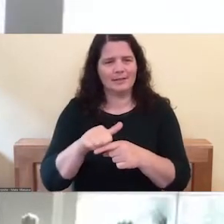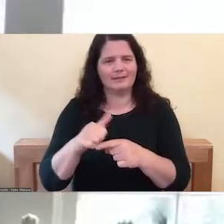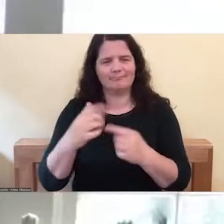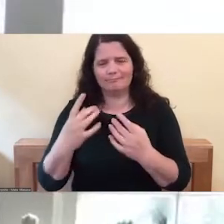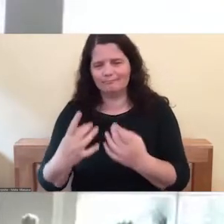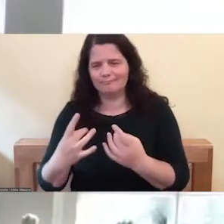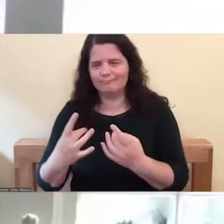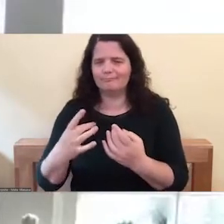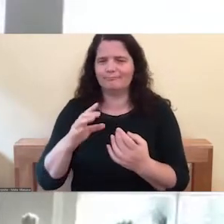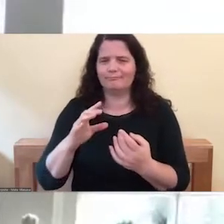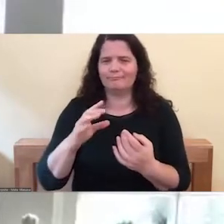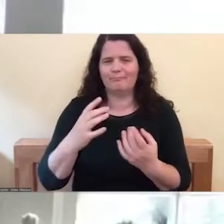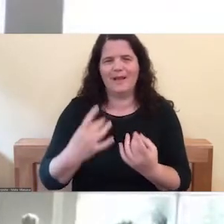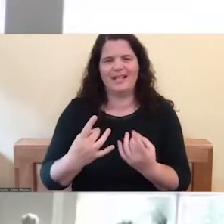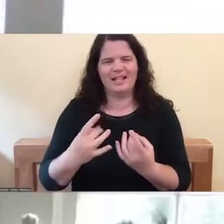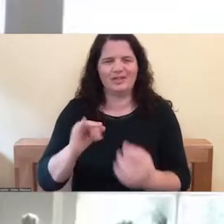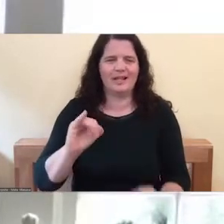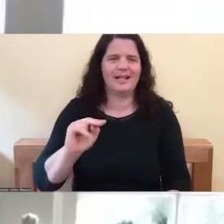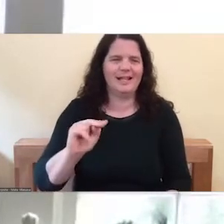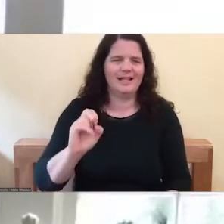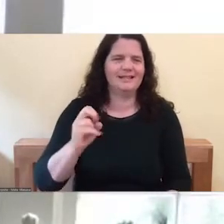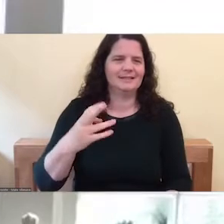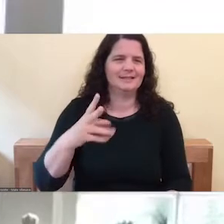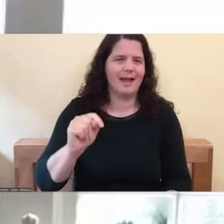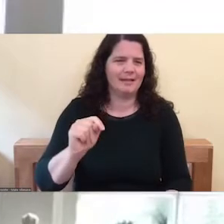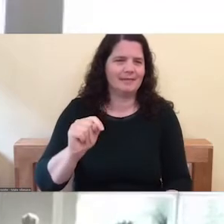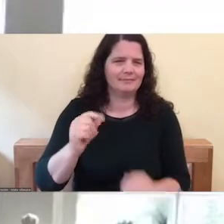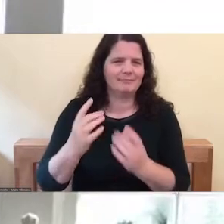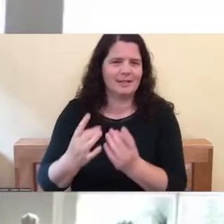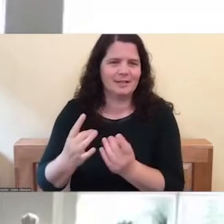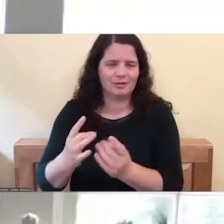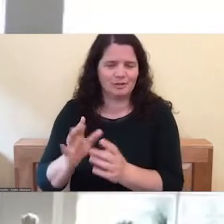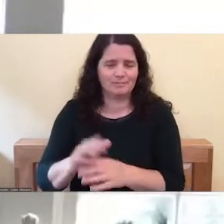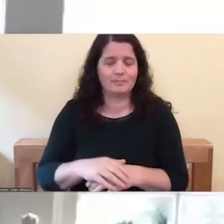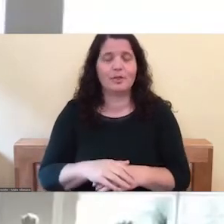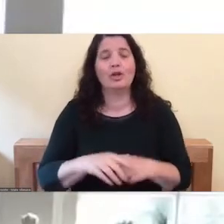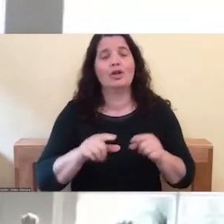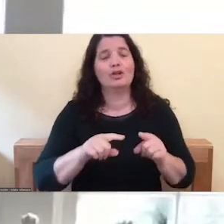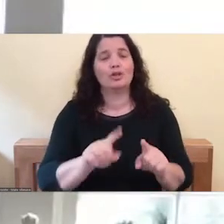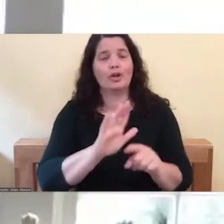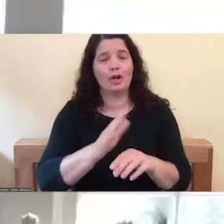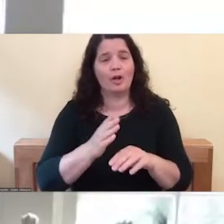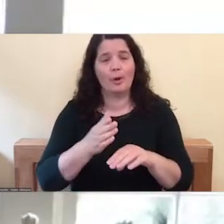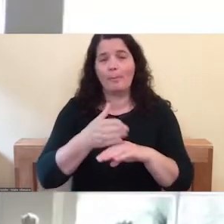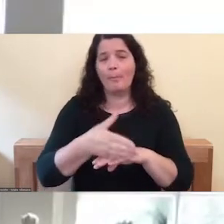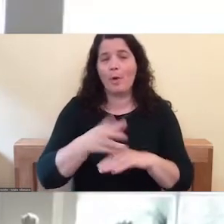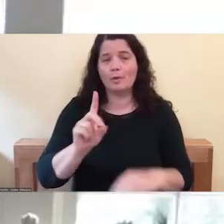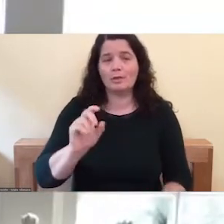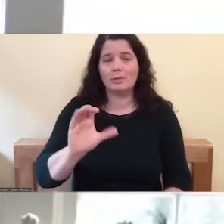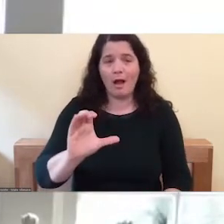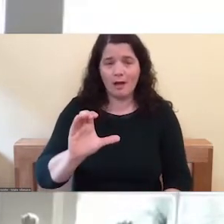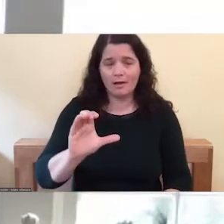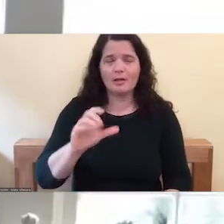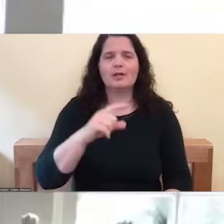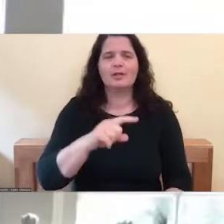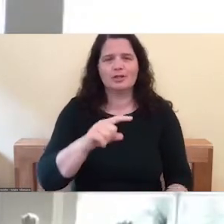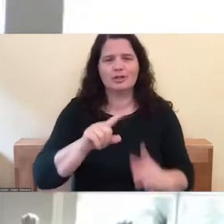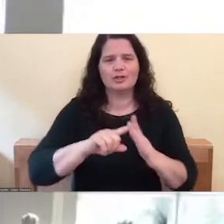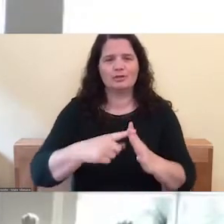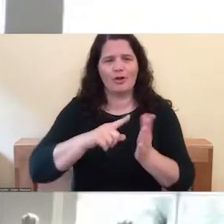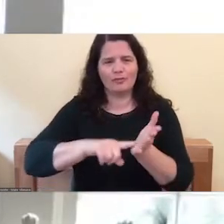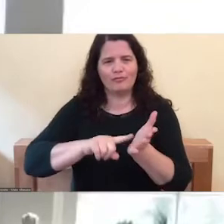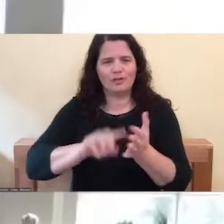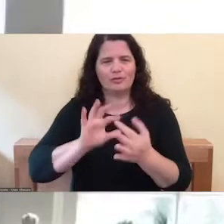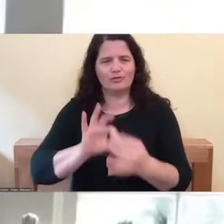And it was while she was doing her postdoctoral work that she decided to conduct research on self-compassion. And